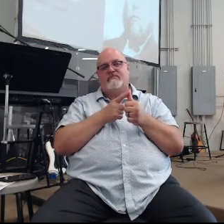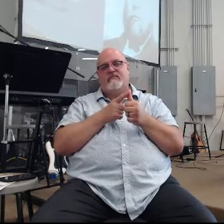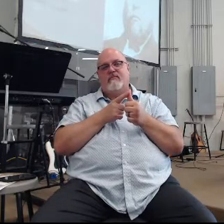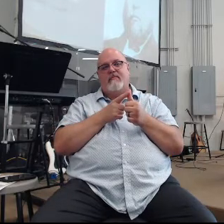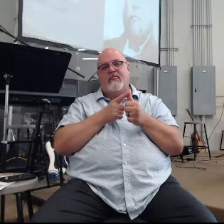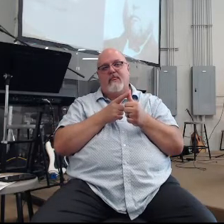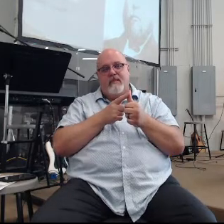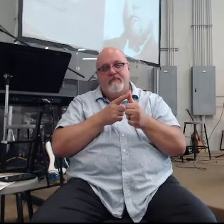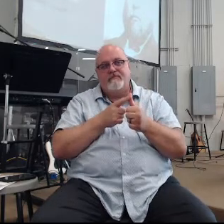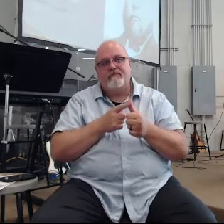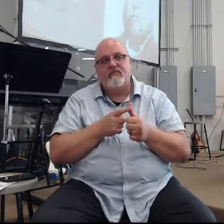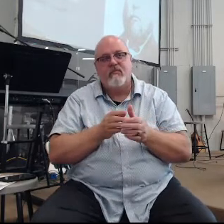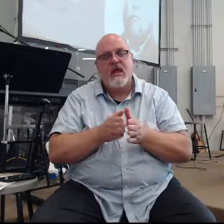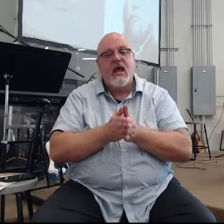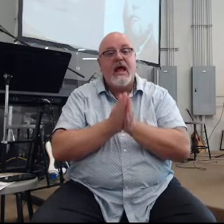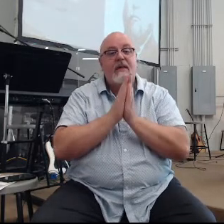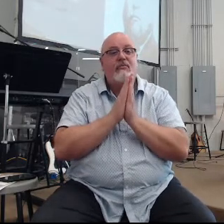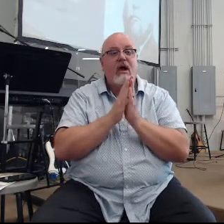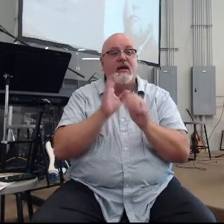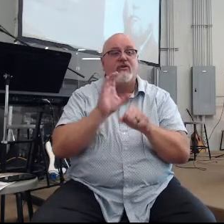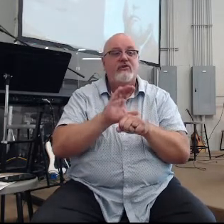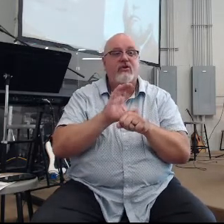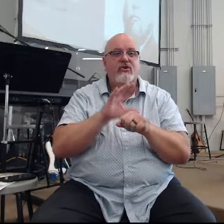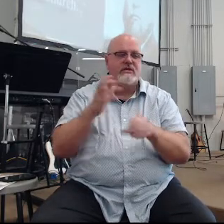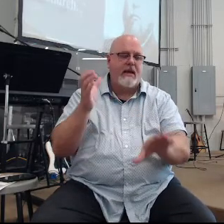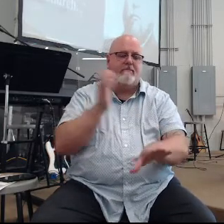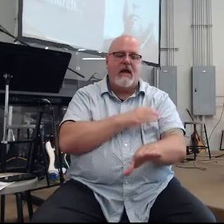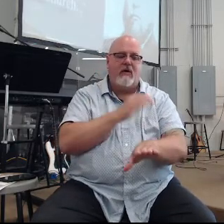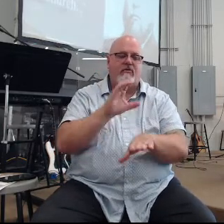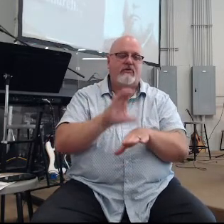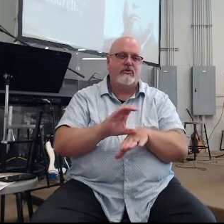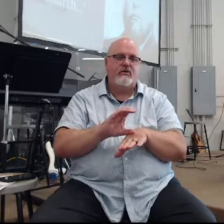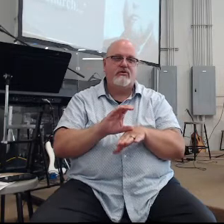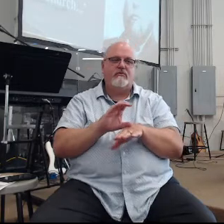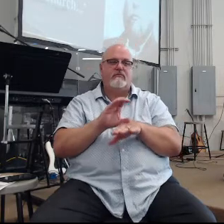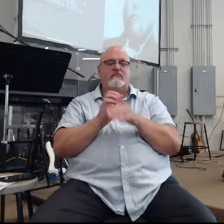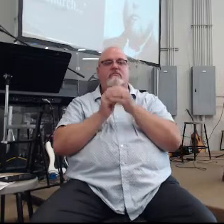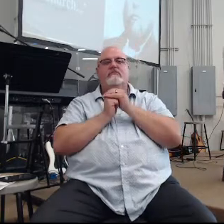Spurgeon said, a prayerful church is a powerful church.